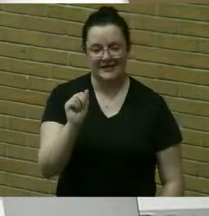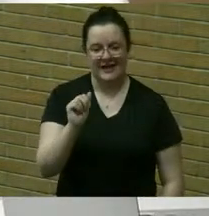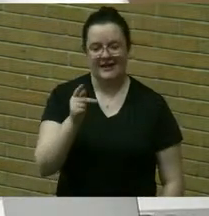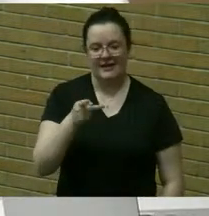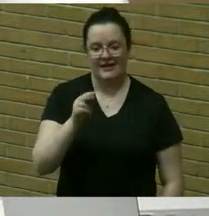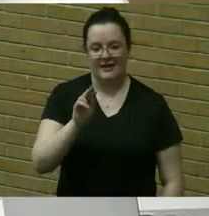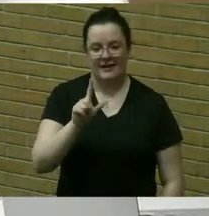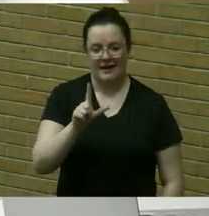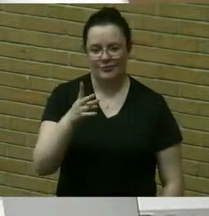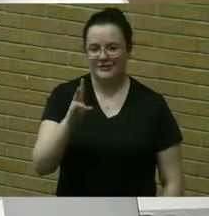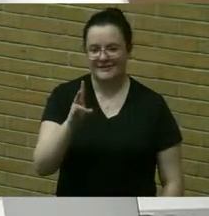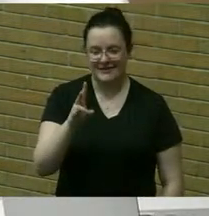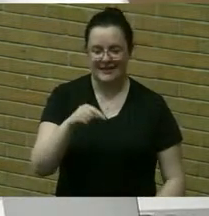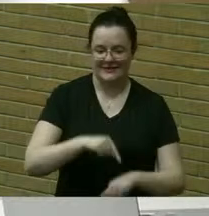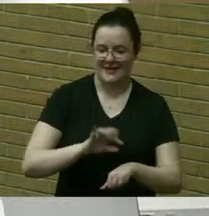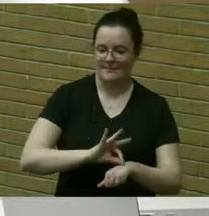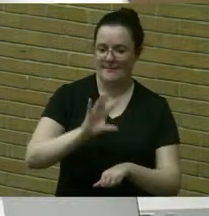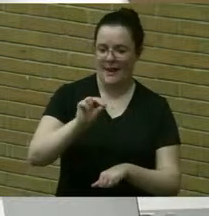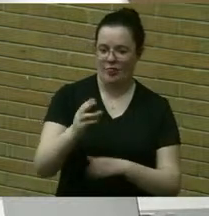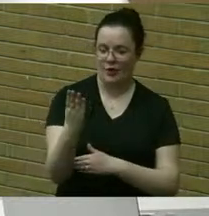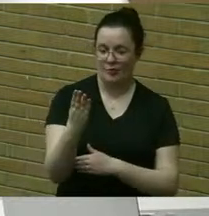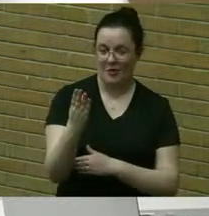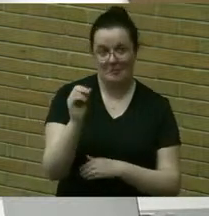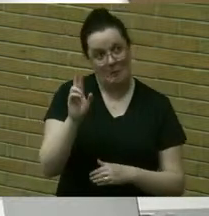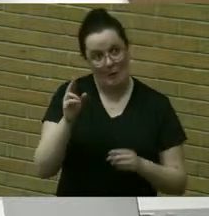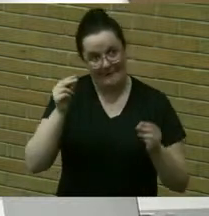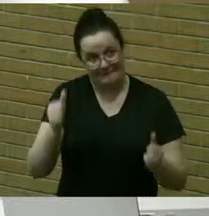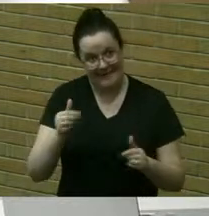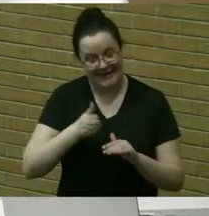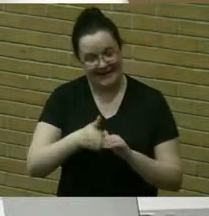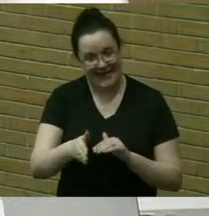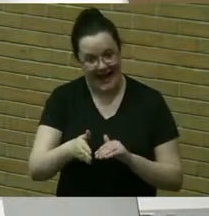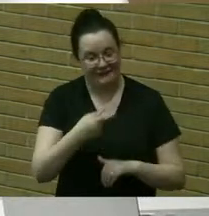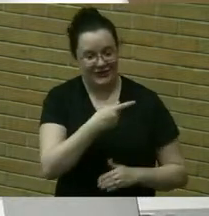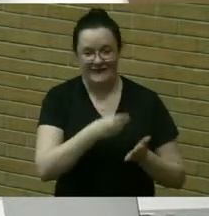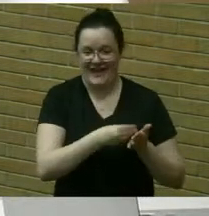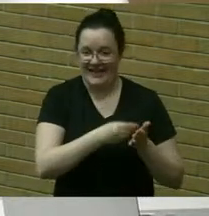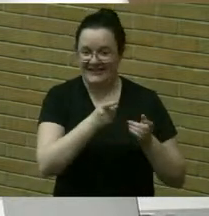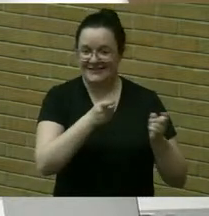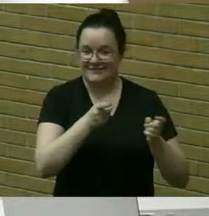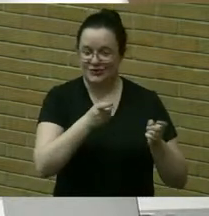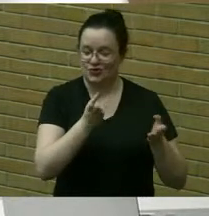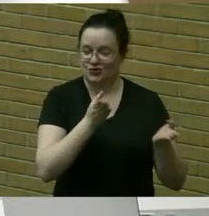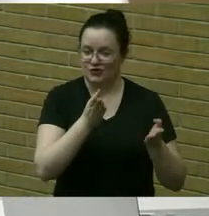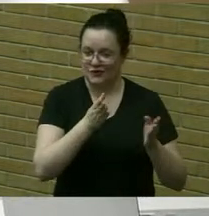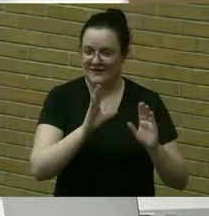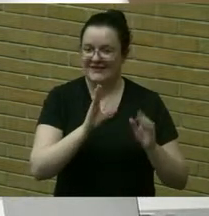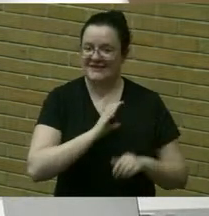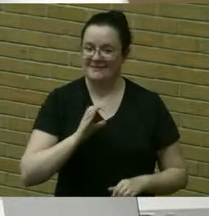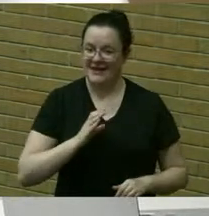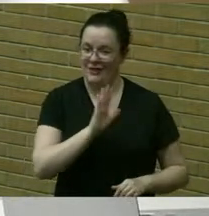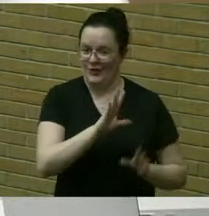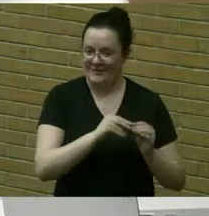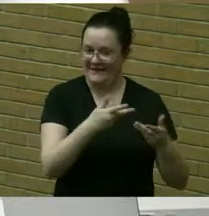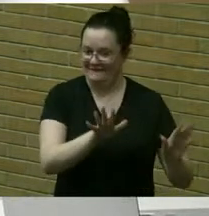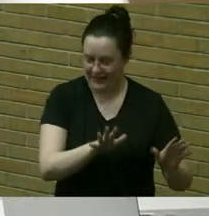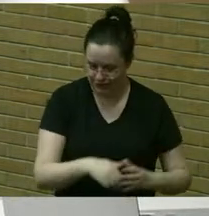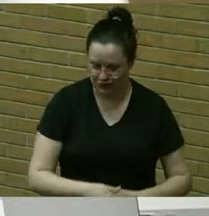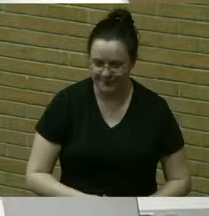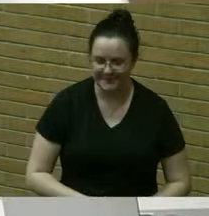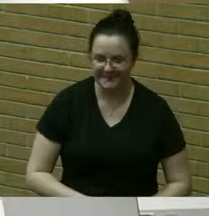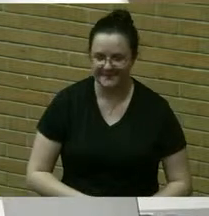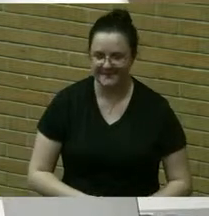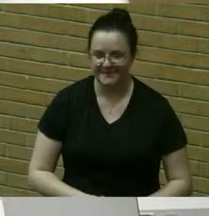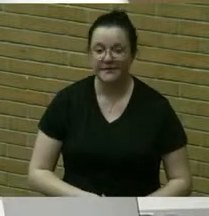17th at 9 30 a.m or immediately following the finance and administrative services committee meeting at the